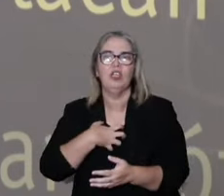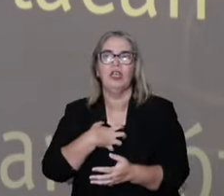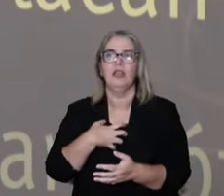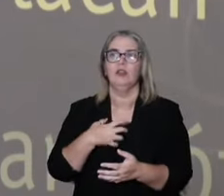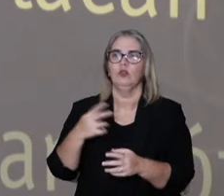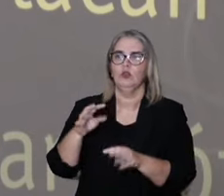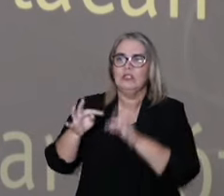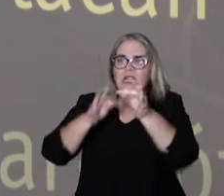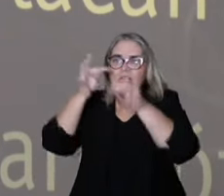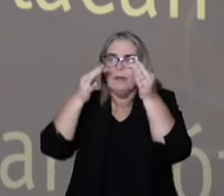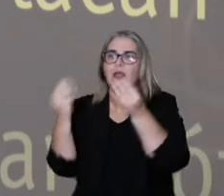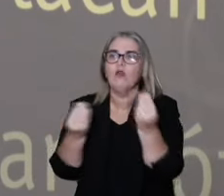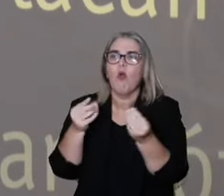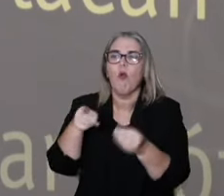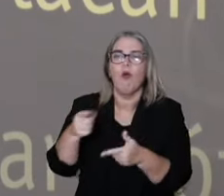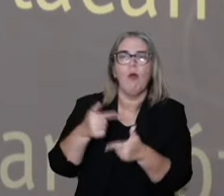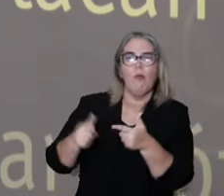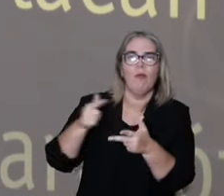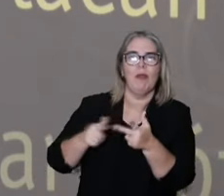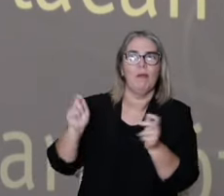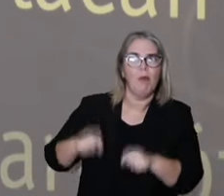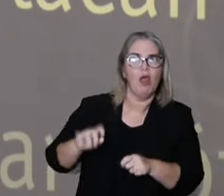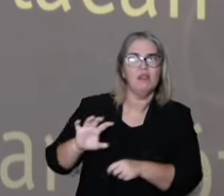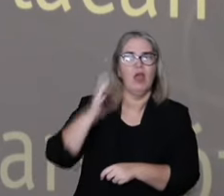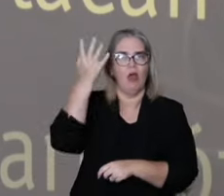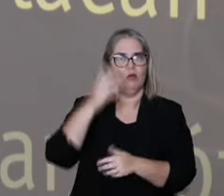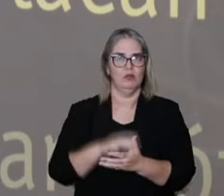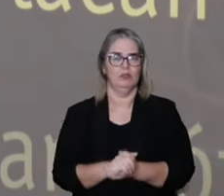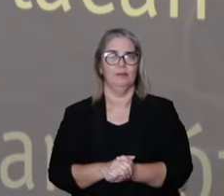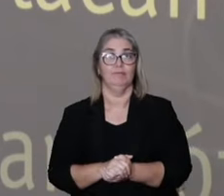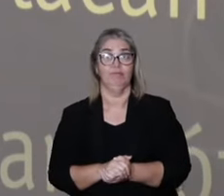with the way we work more commonly.